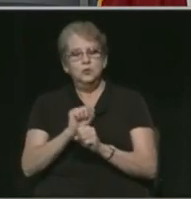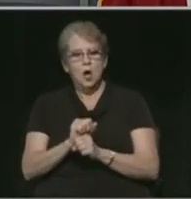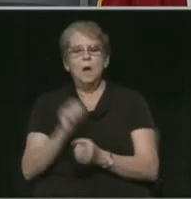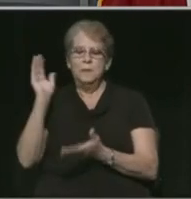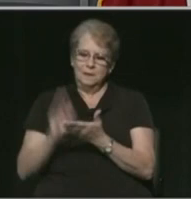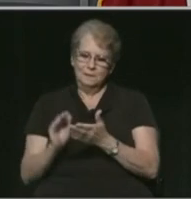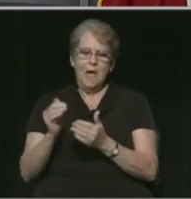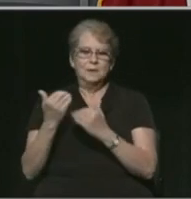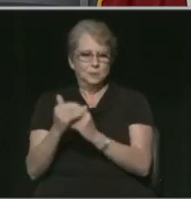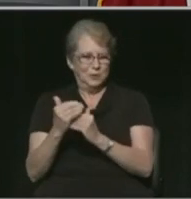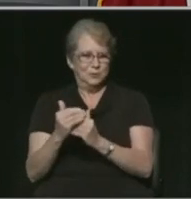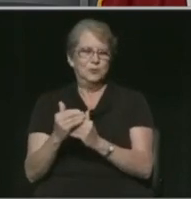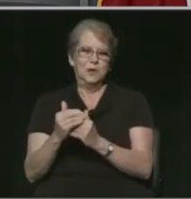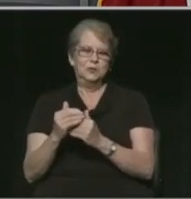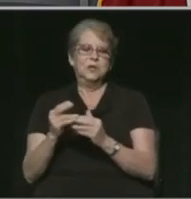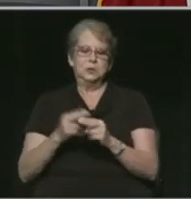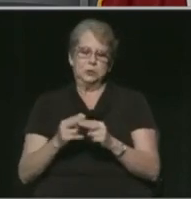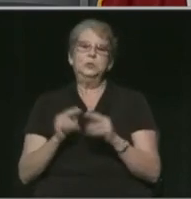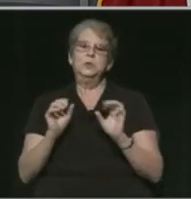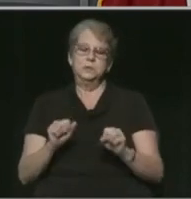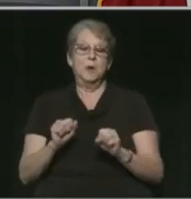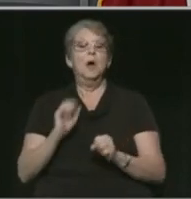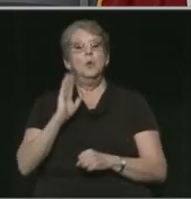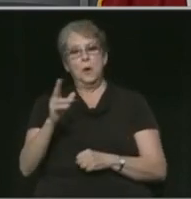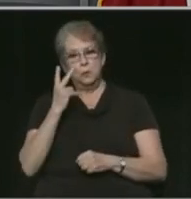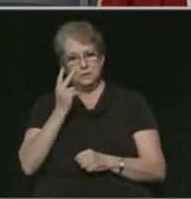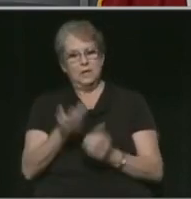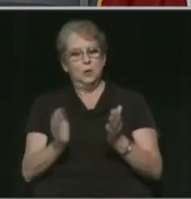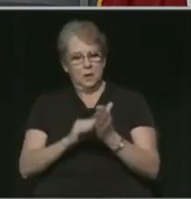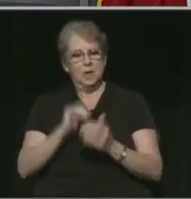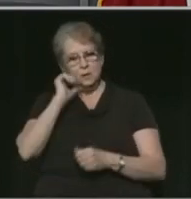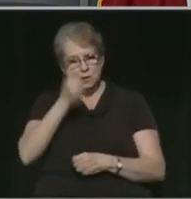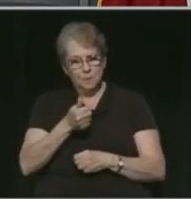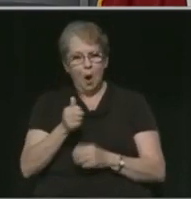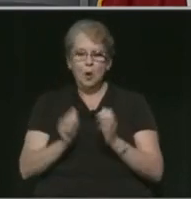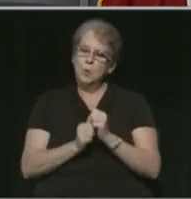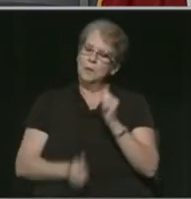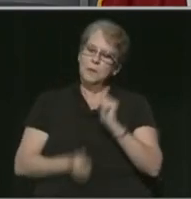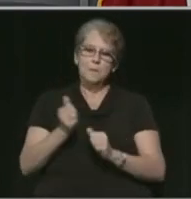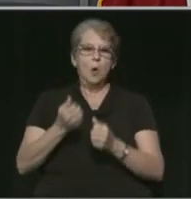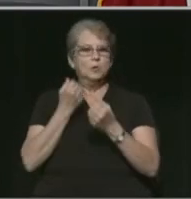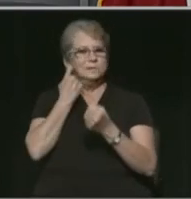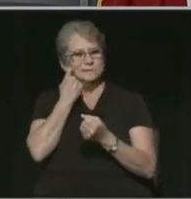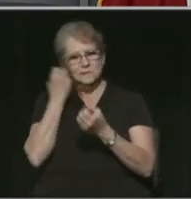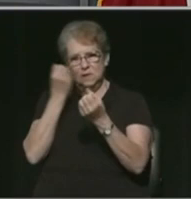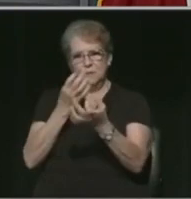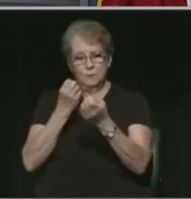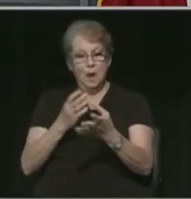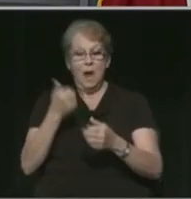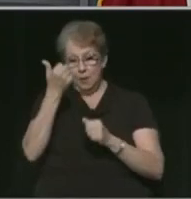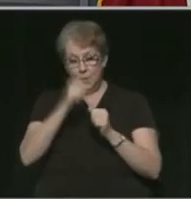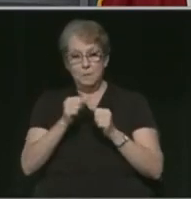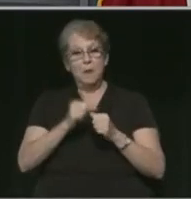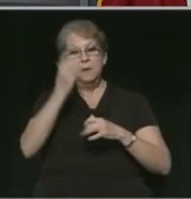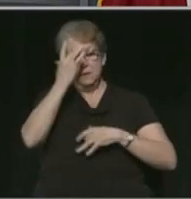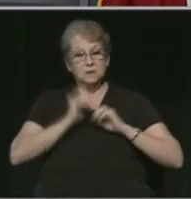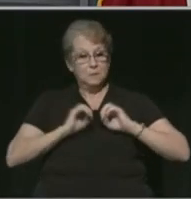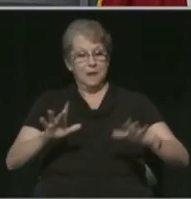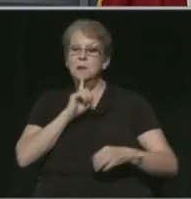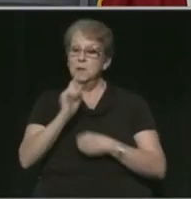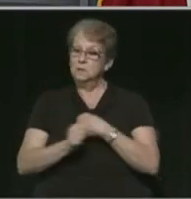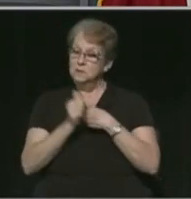as quickly as possible. So we'll be back again for tomorrow's briefing with the latest information. Remember that this pandemic is dangerous.